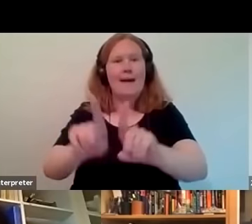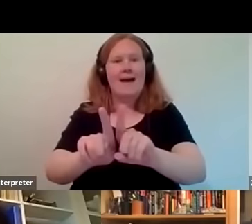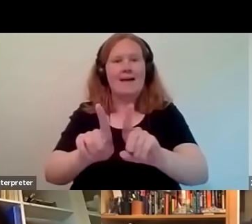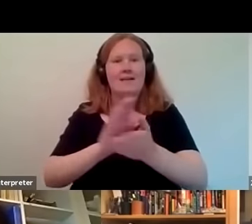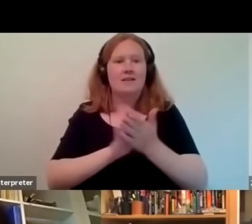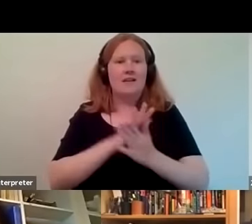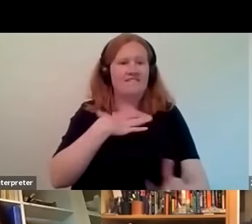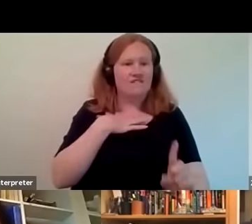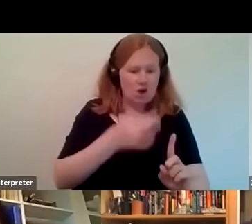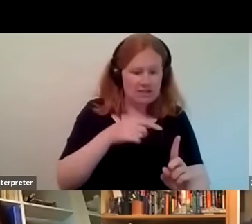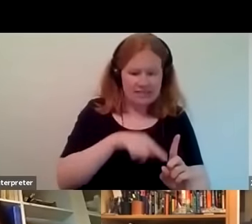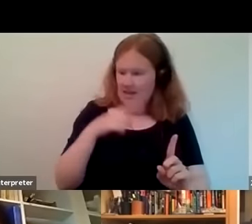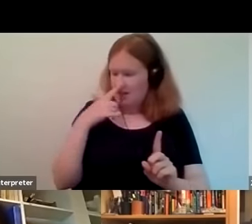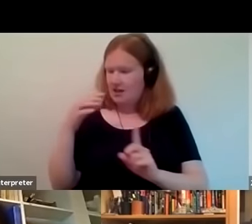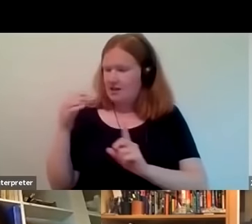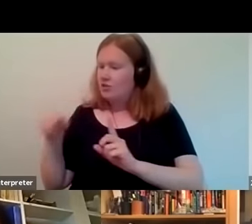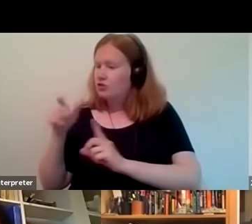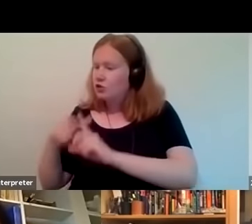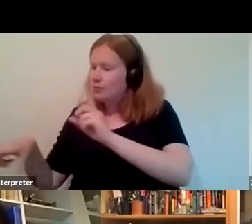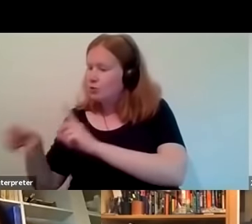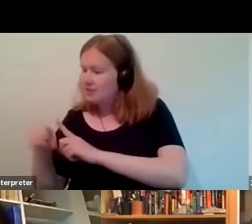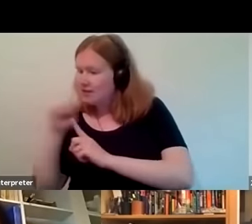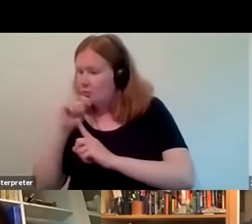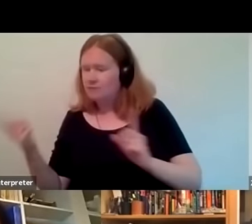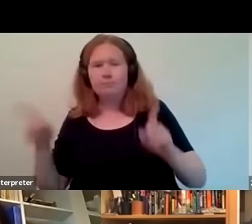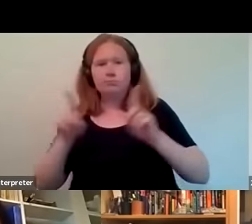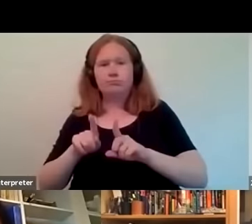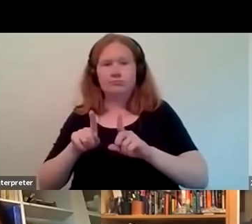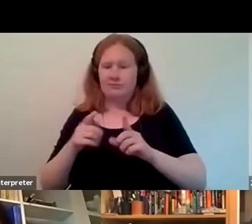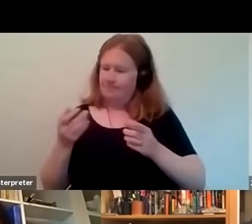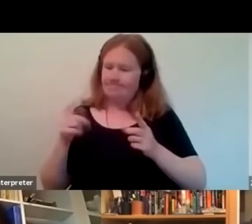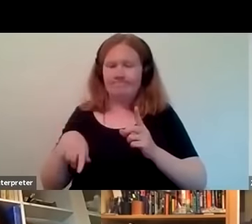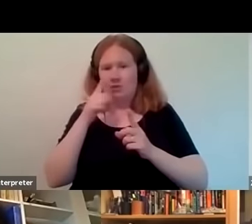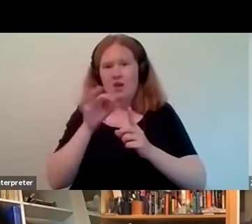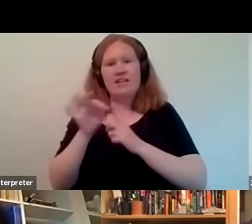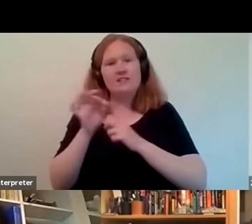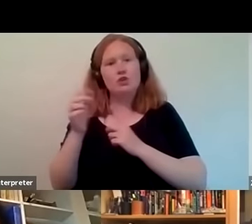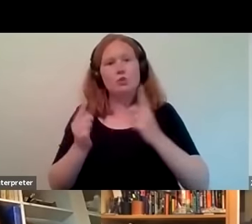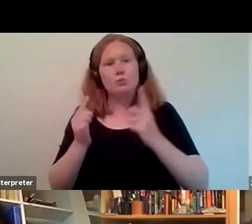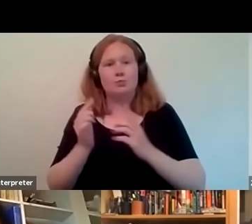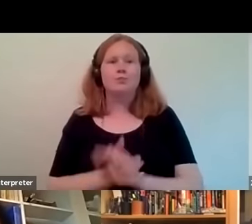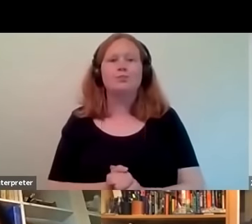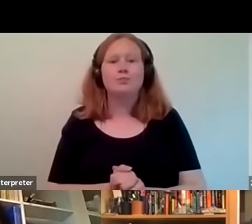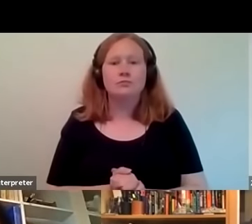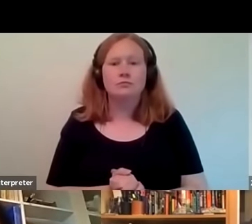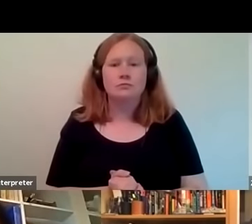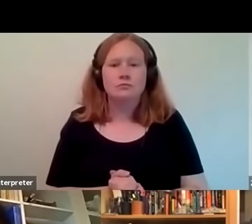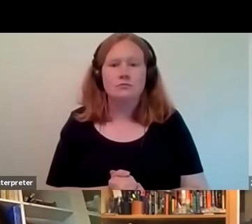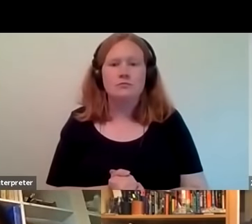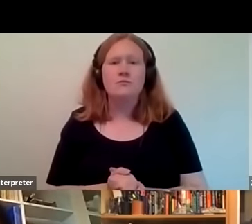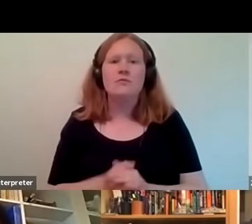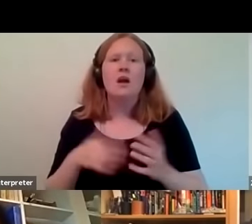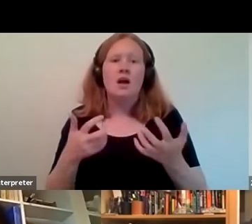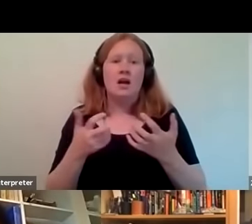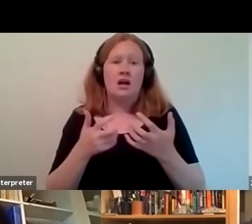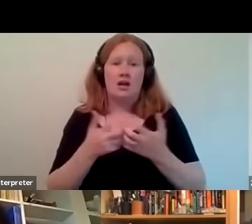volunteers to interview people from the community um and then the other way that we we also built trust